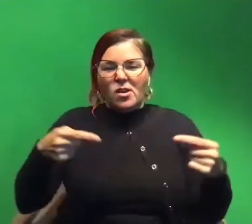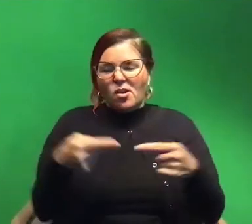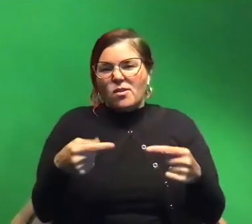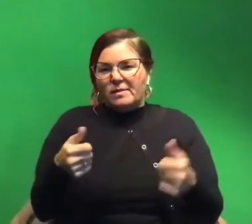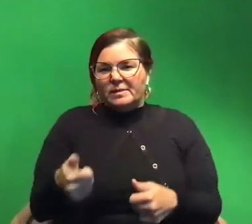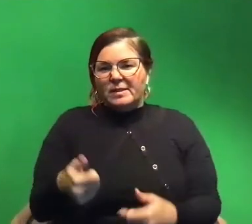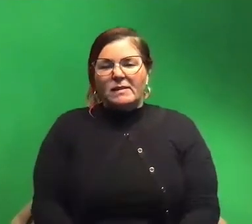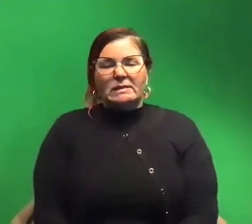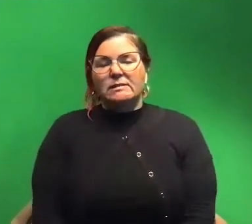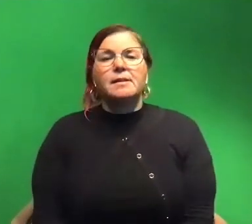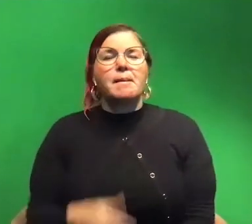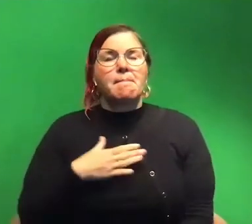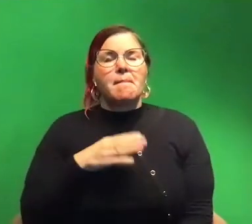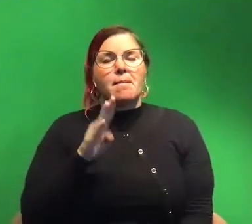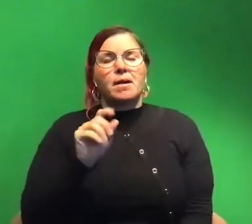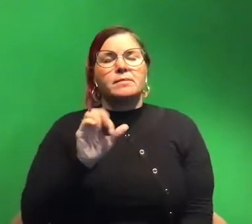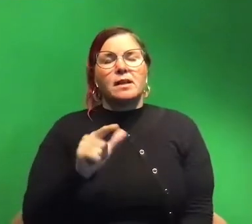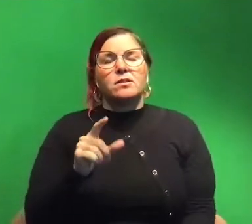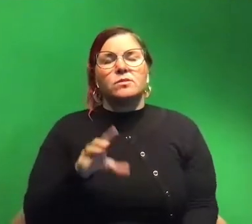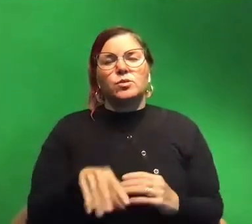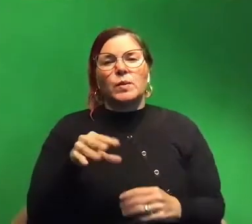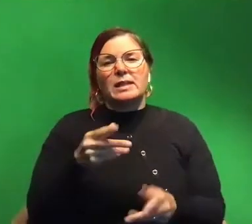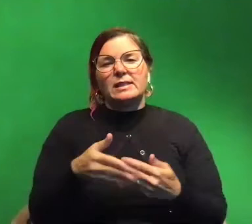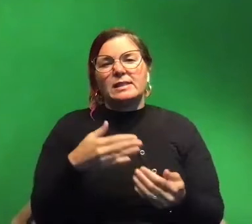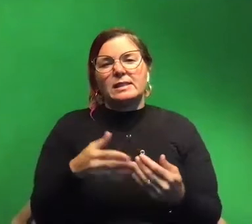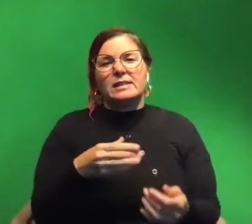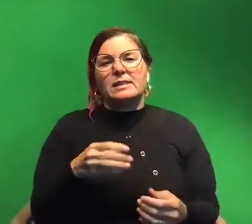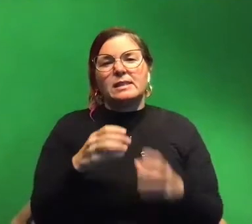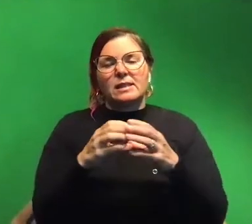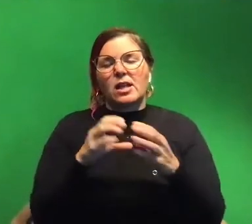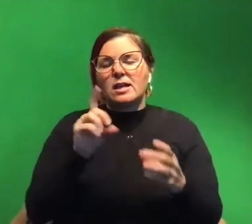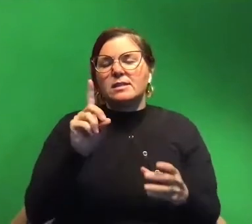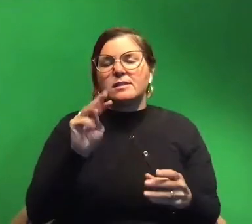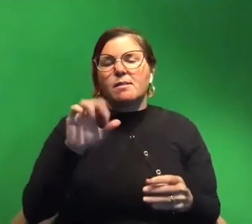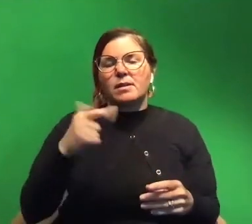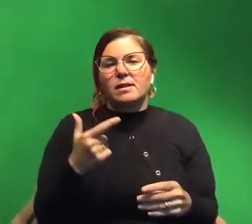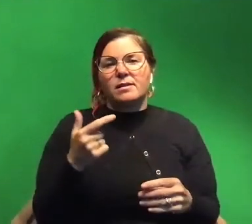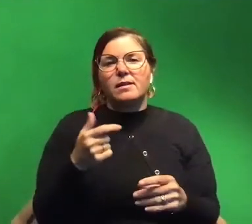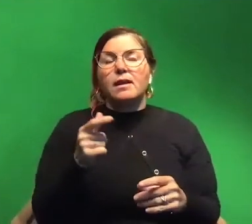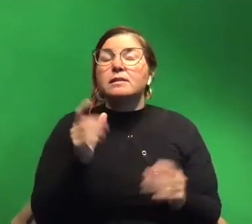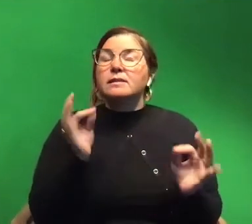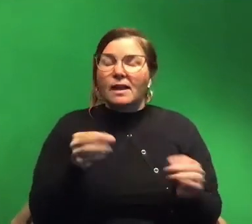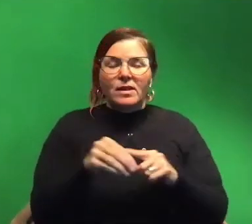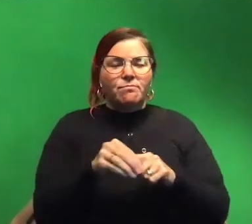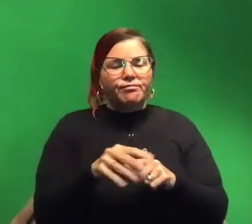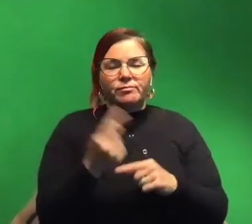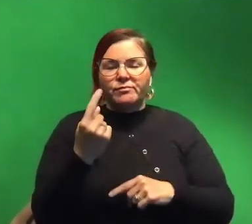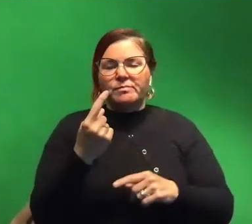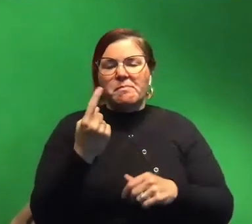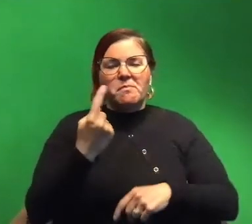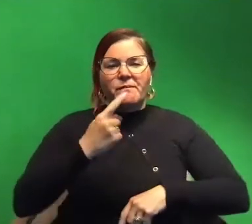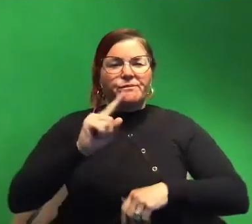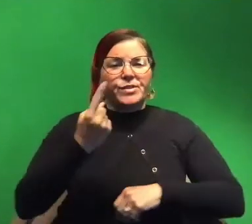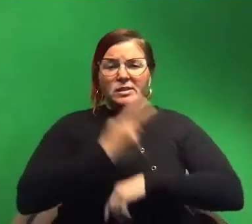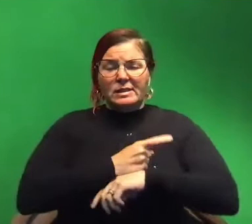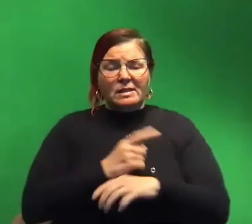Yeah. My little bobtail squid are a lot easier. They're little like dumpling shaped and they definitely ink from day one. Um and they